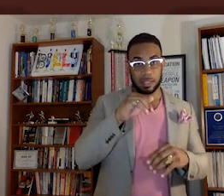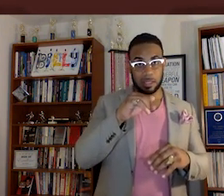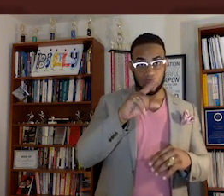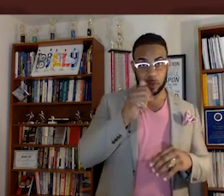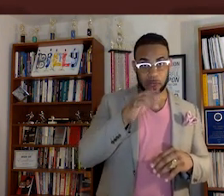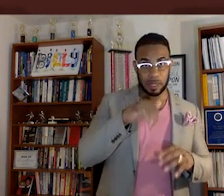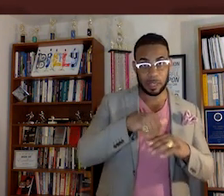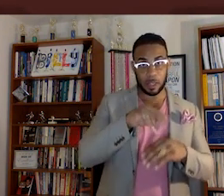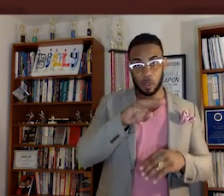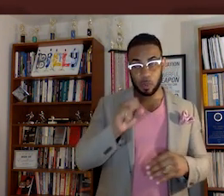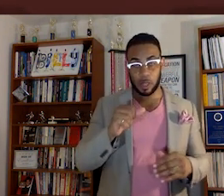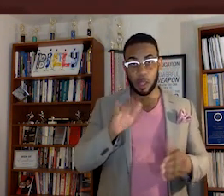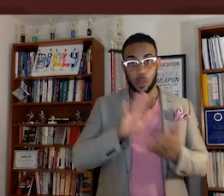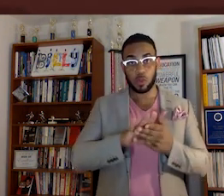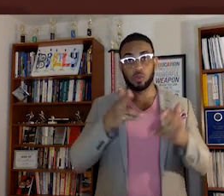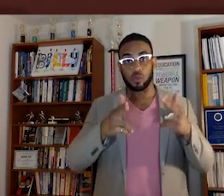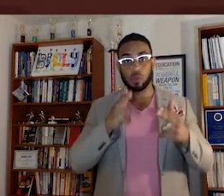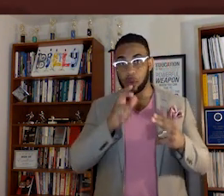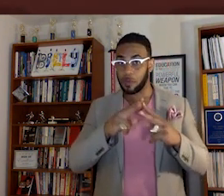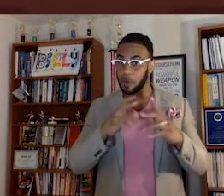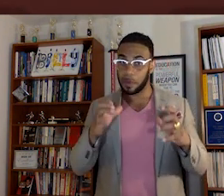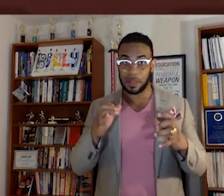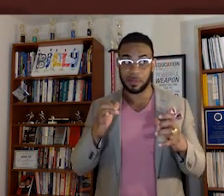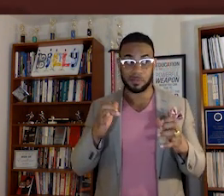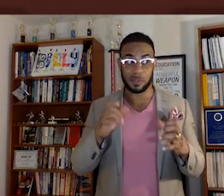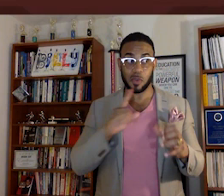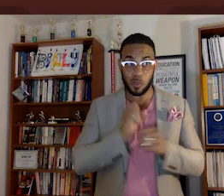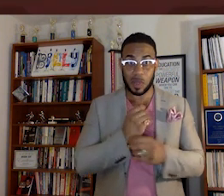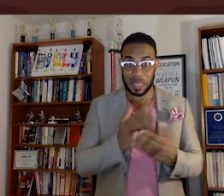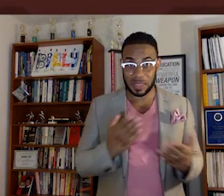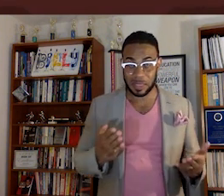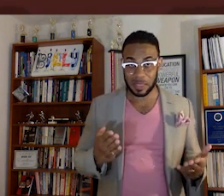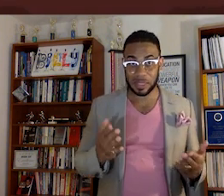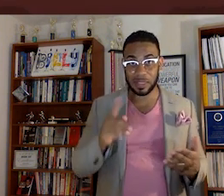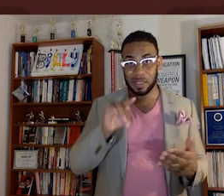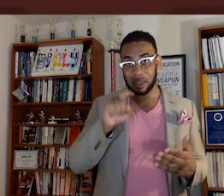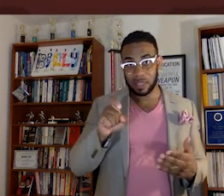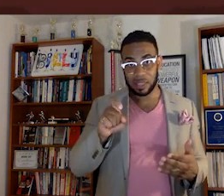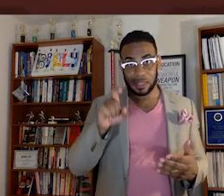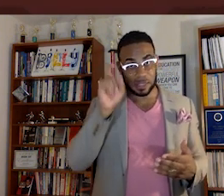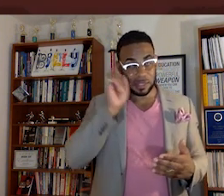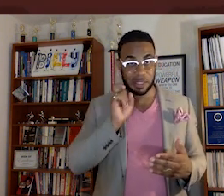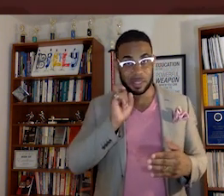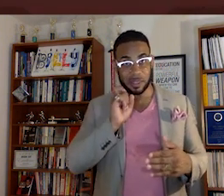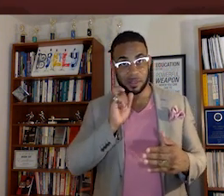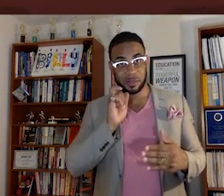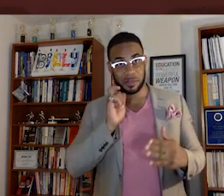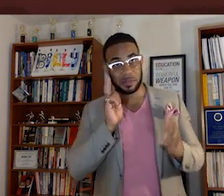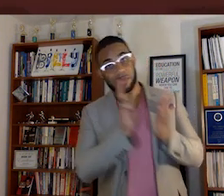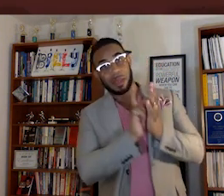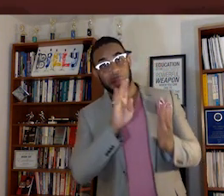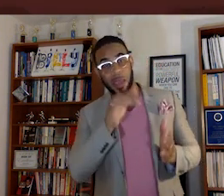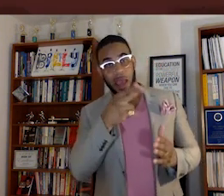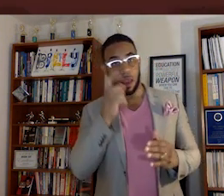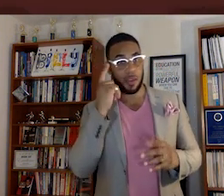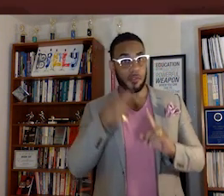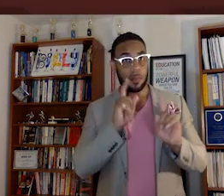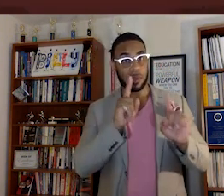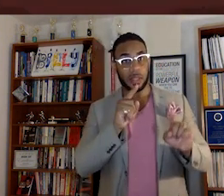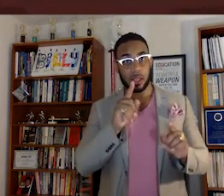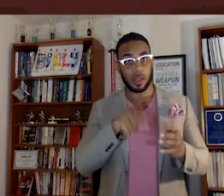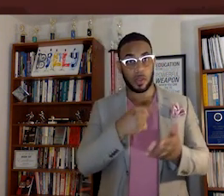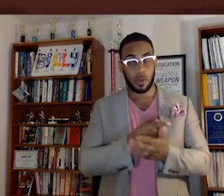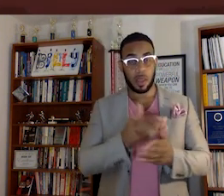.S. And school shootings are very much a thing. Texas teen was banned by high school from attending